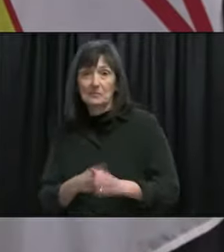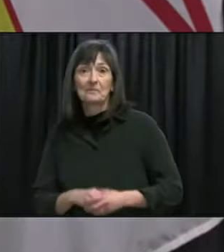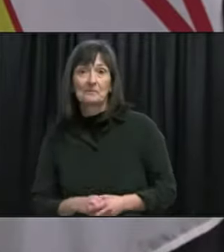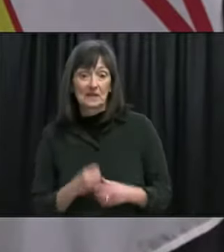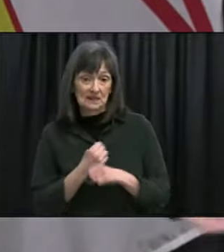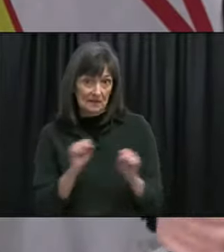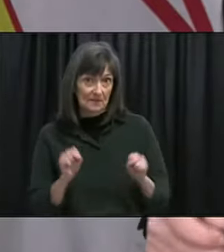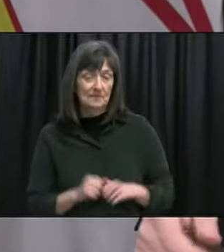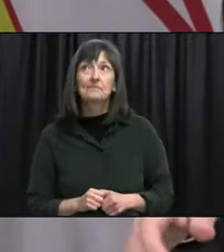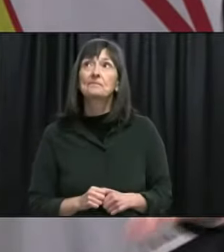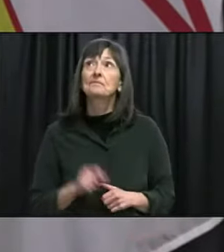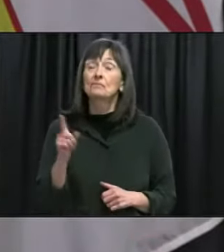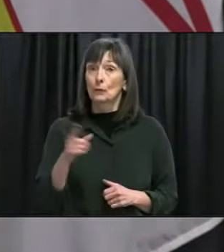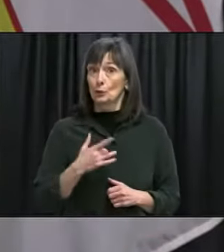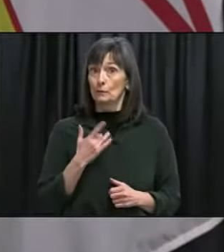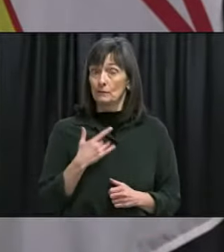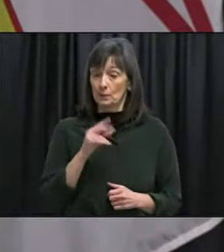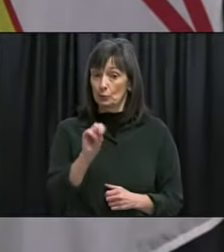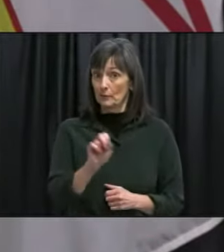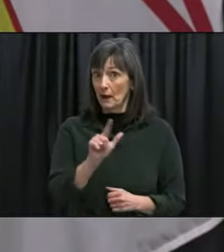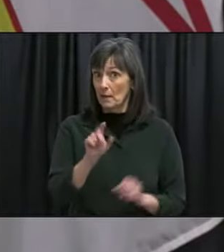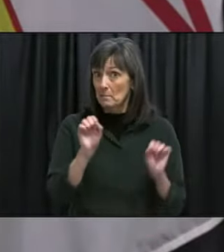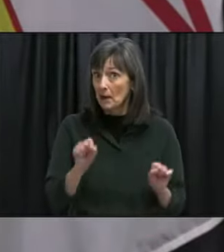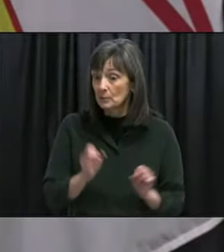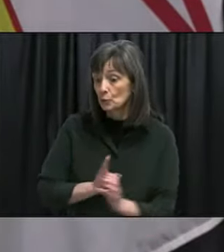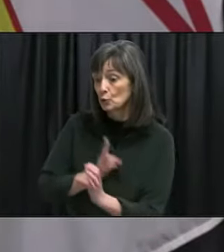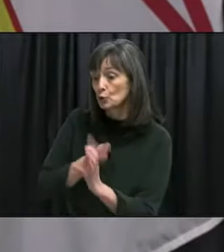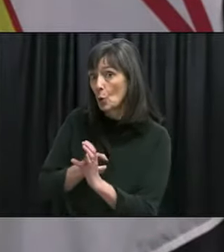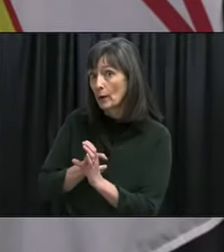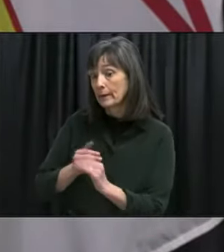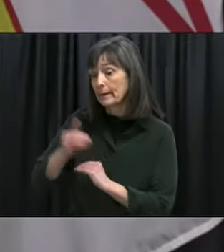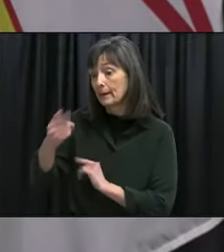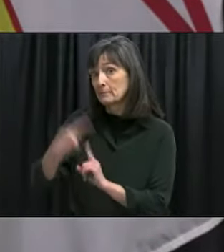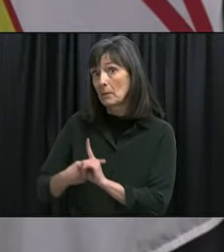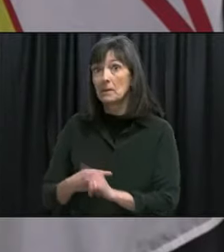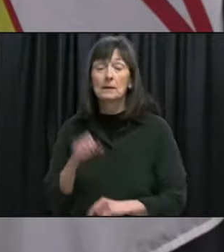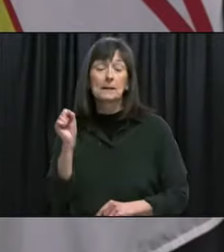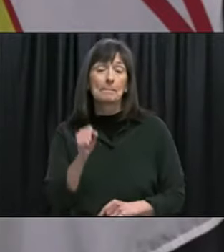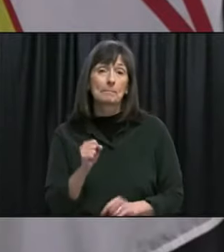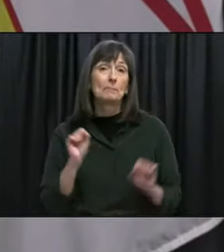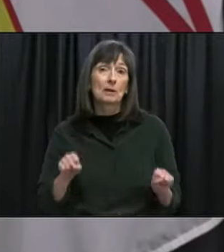that mean you believe it's realistic that Newfoundland and Labrador could join the bubble next month I do